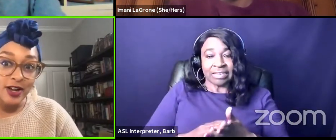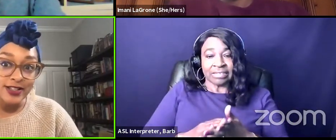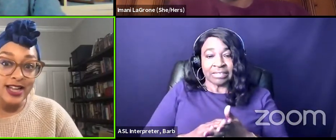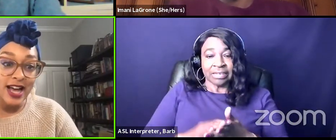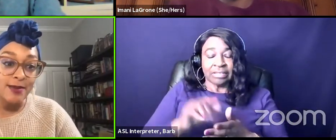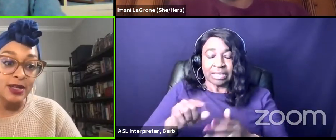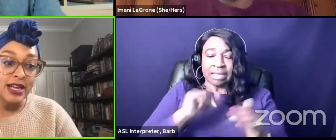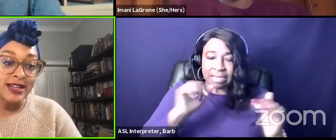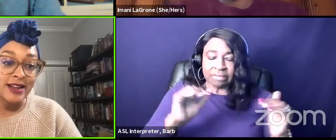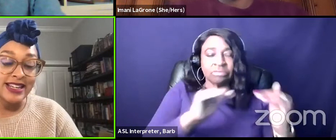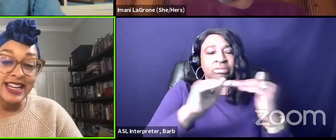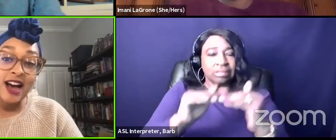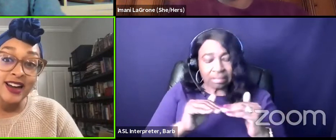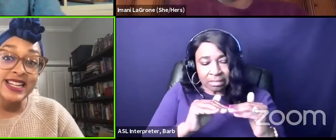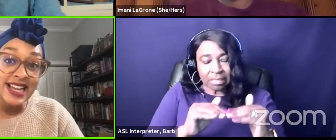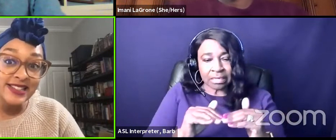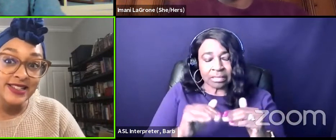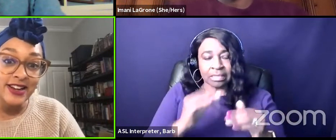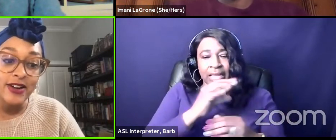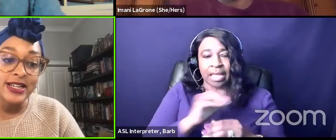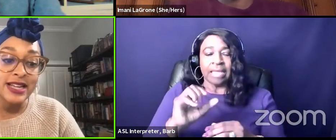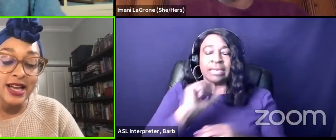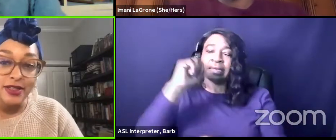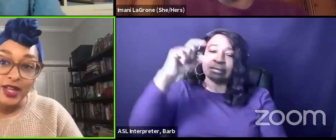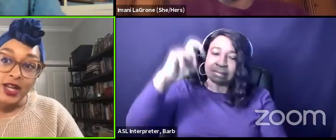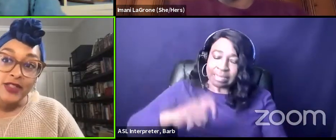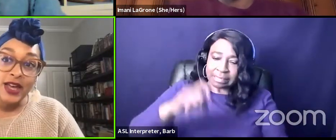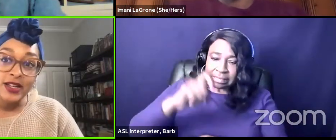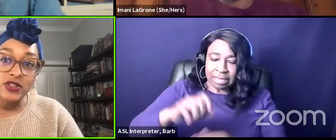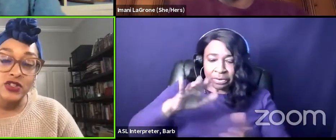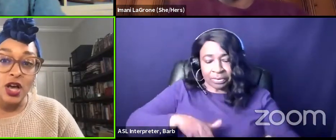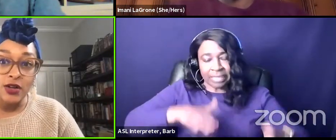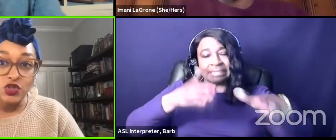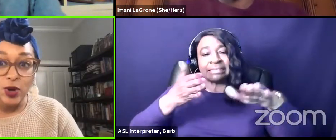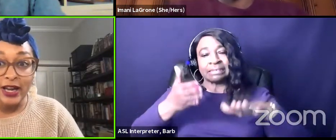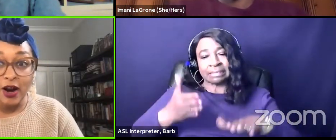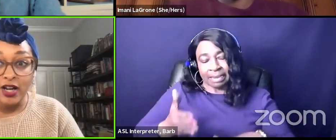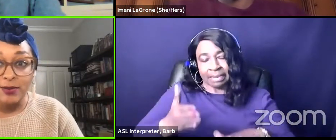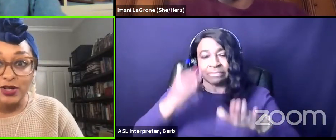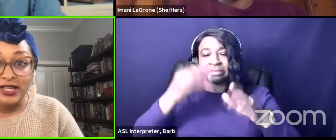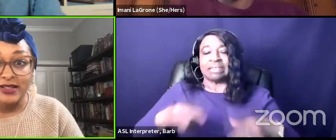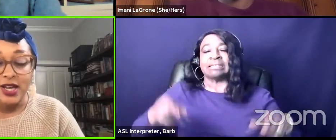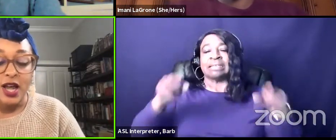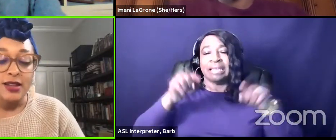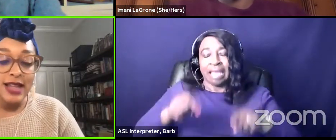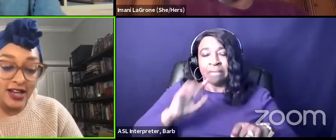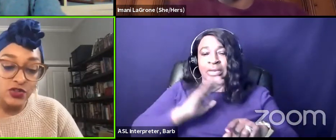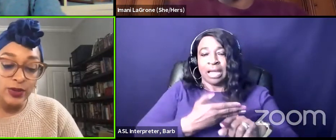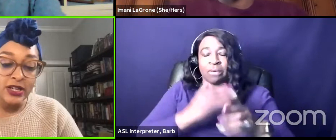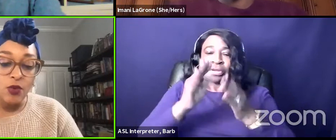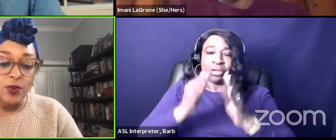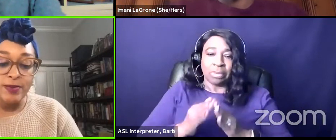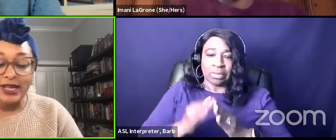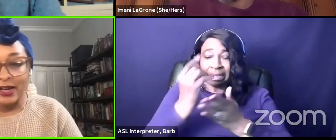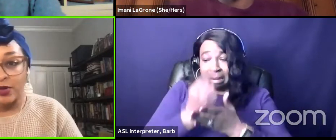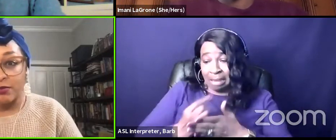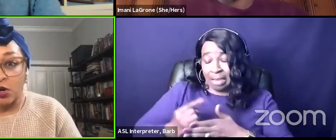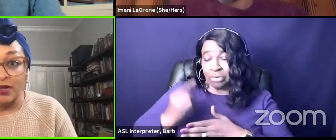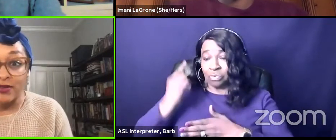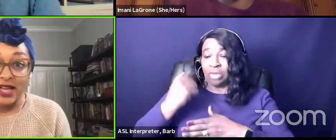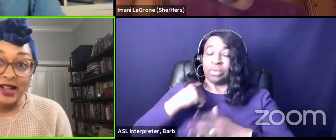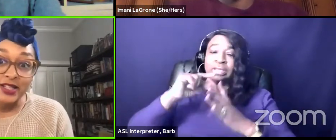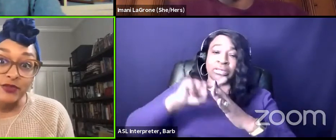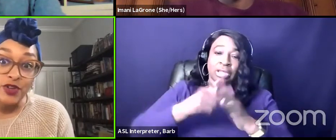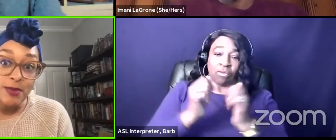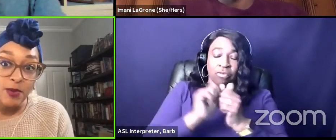unjust untimely and an unnecessary death that is uh striking our communities last week we began with